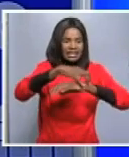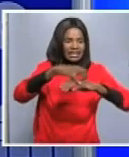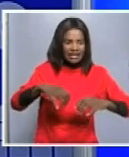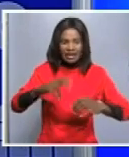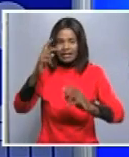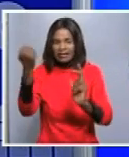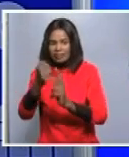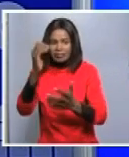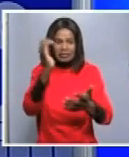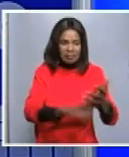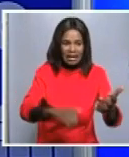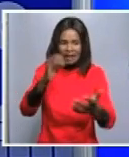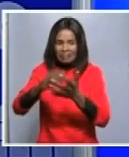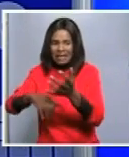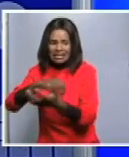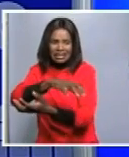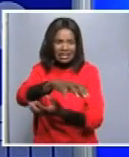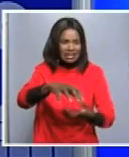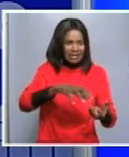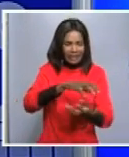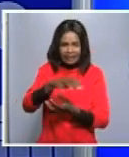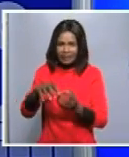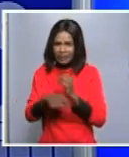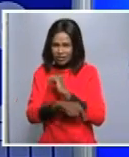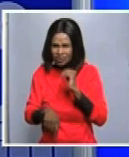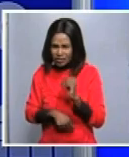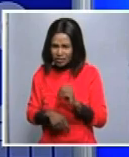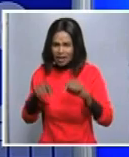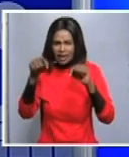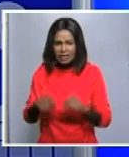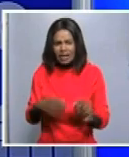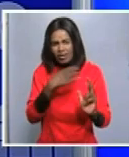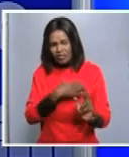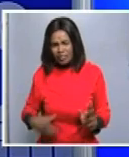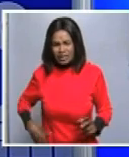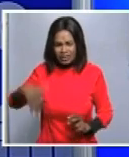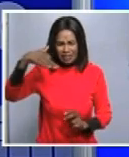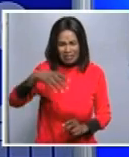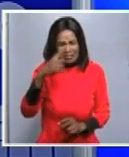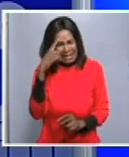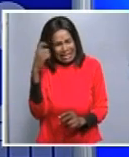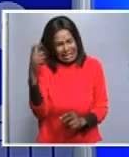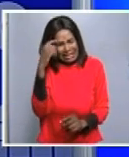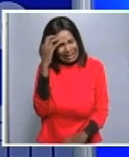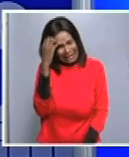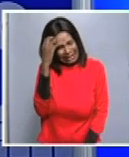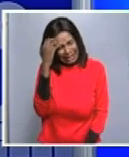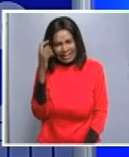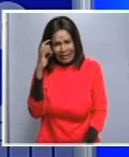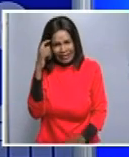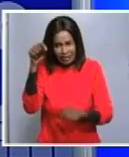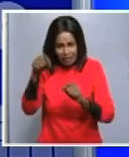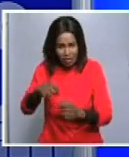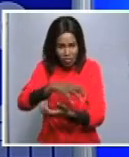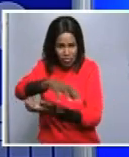there by the president with regards to concerns around imports to namibia just minister at this particular point in time what can you tell us about the